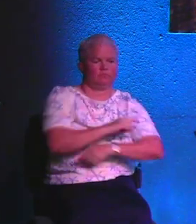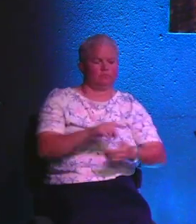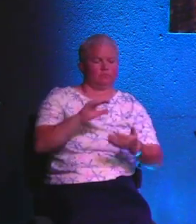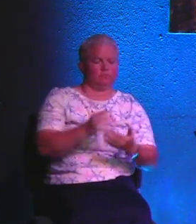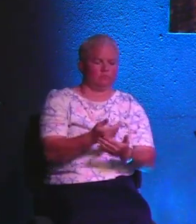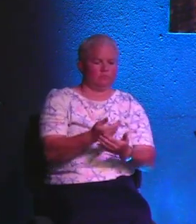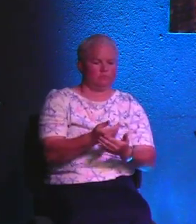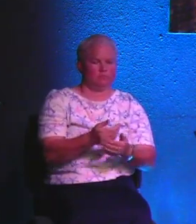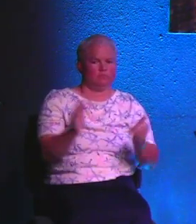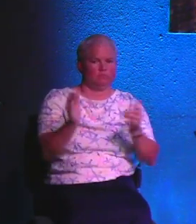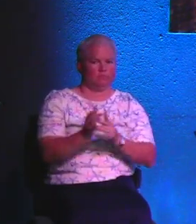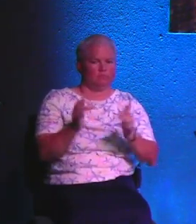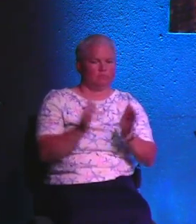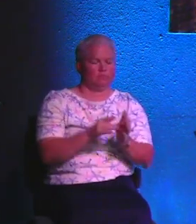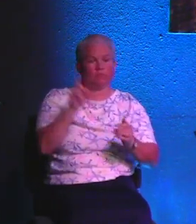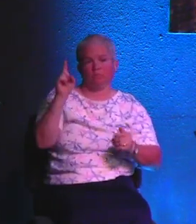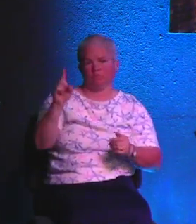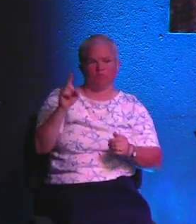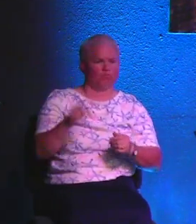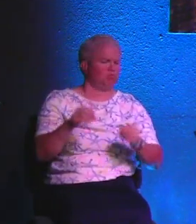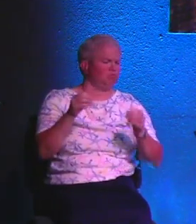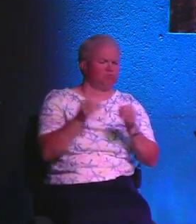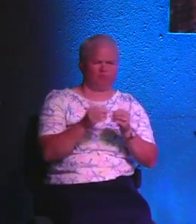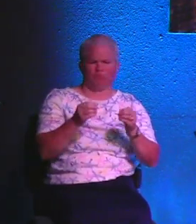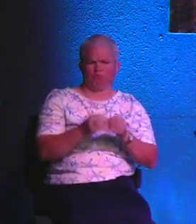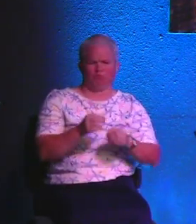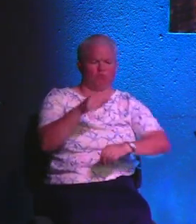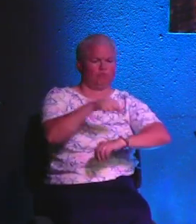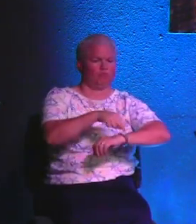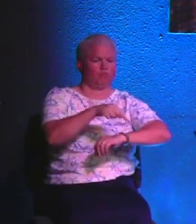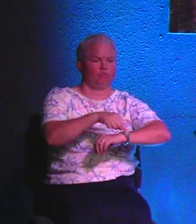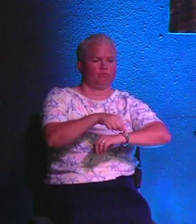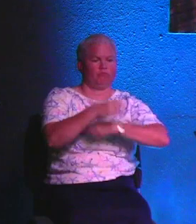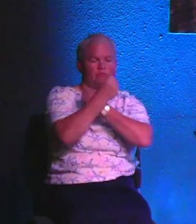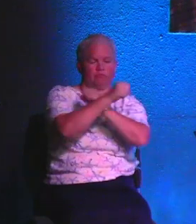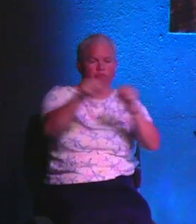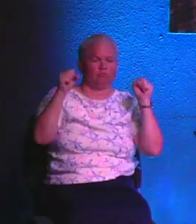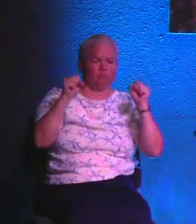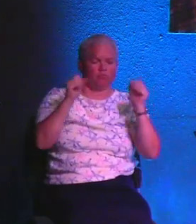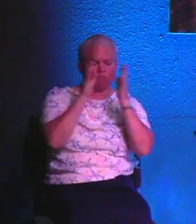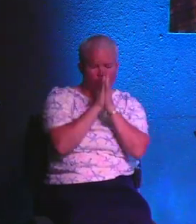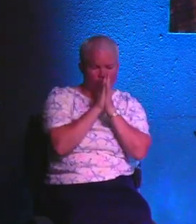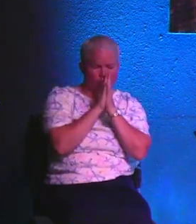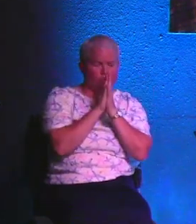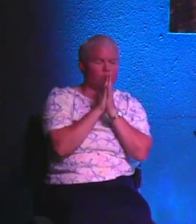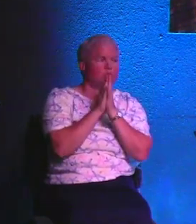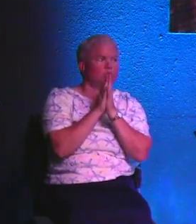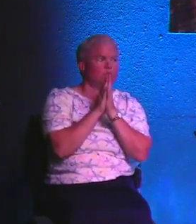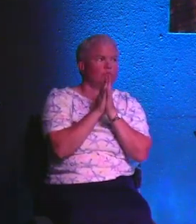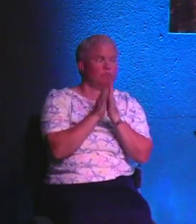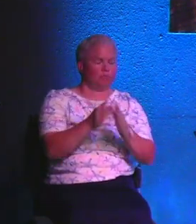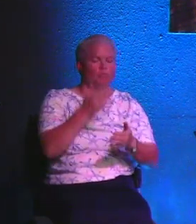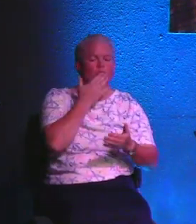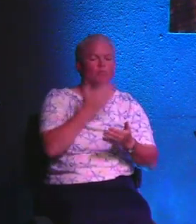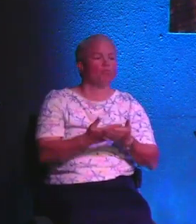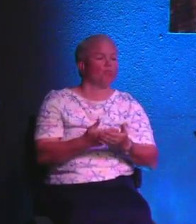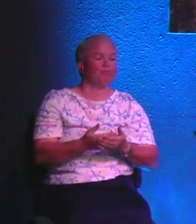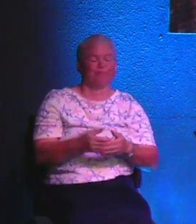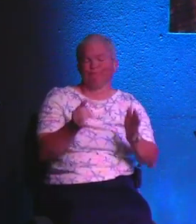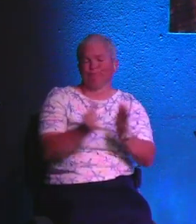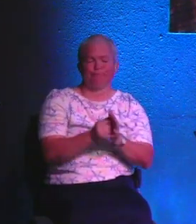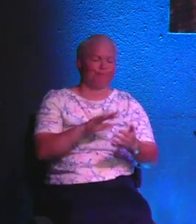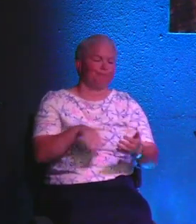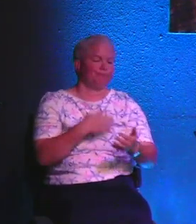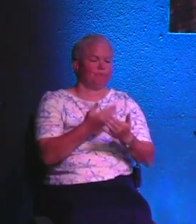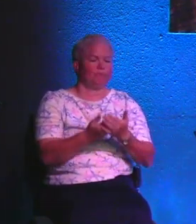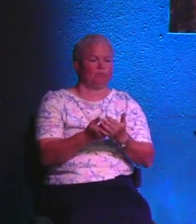renewed in Jesus? It ain't a one-time thing. If people tell you, hey, you got saved, you prayed the prayer, you're good. You are good. That's